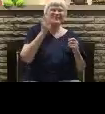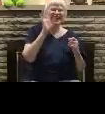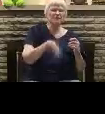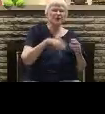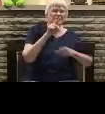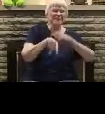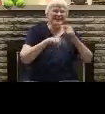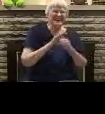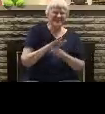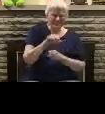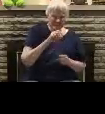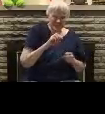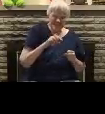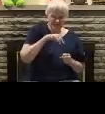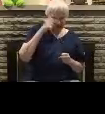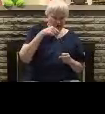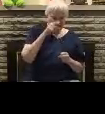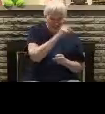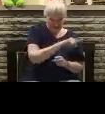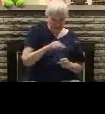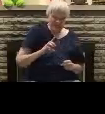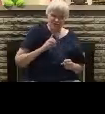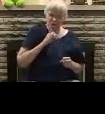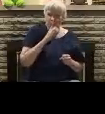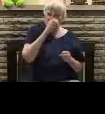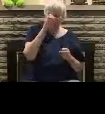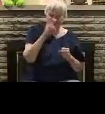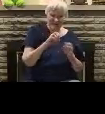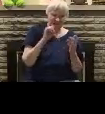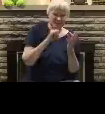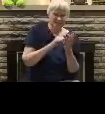Because if you don't love people enough To tell them the truth, you're going to really love them